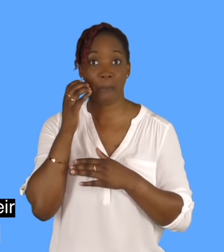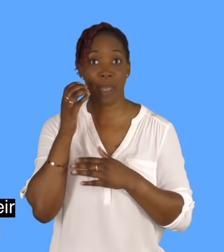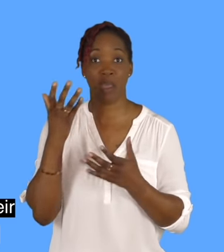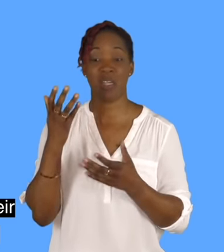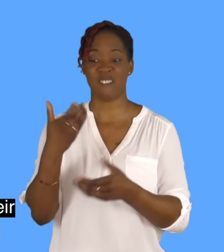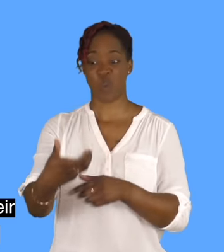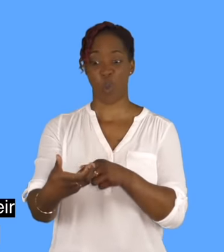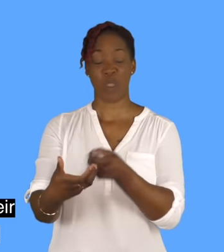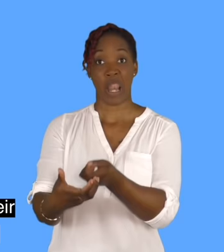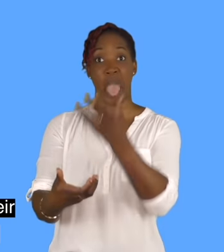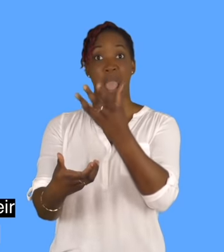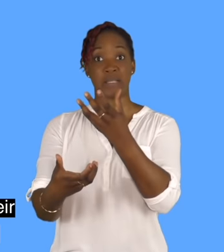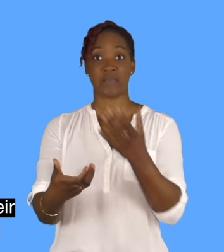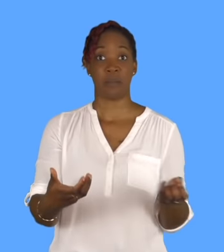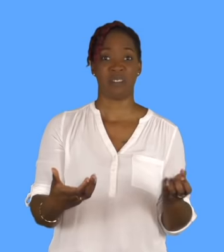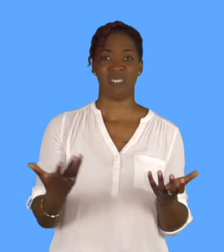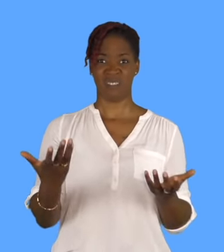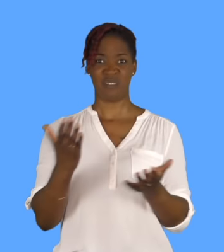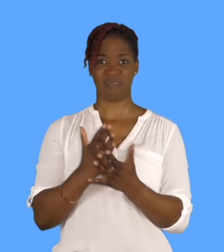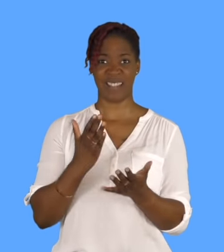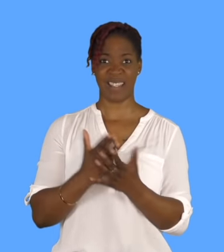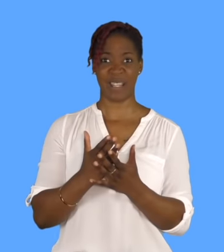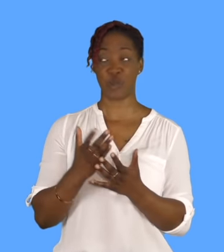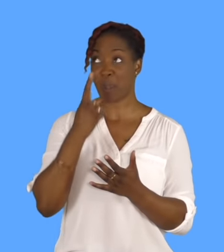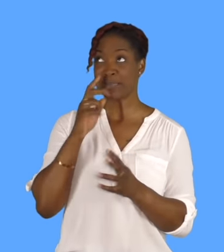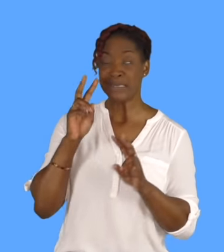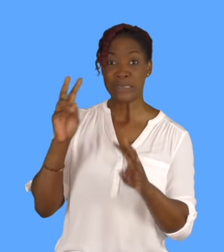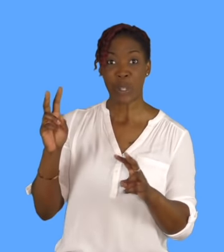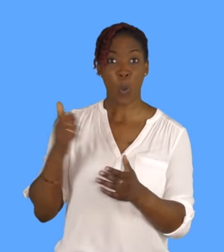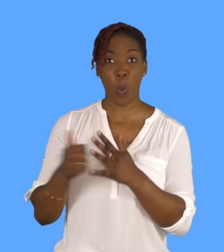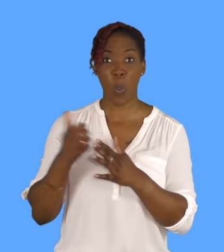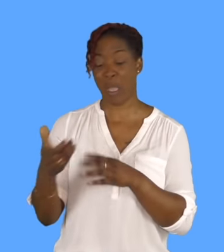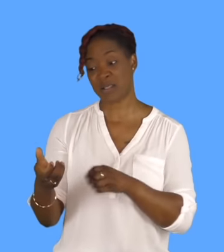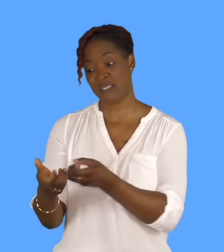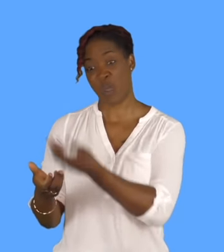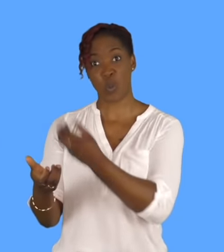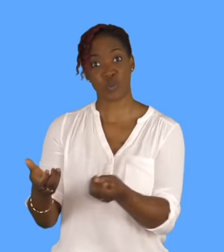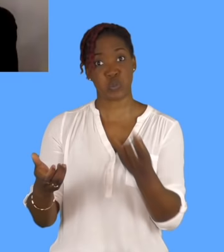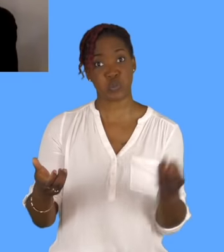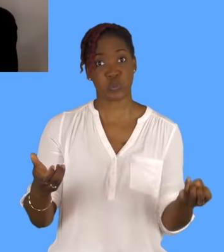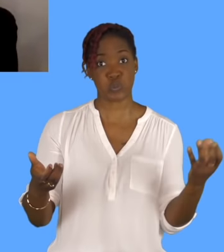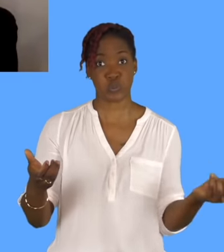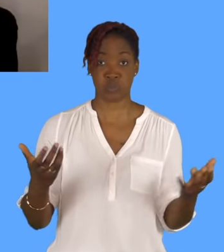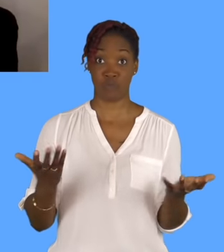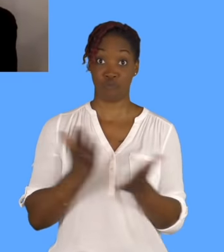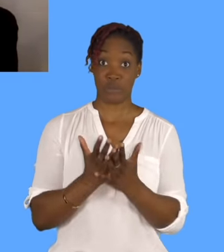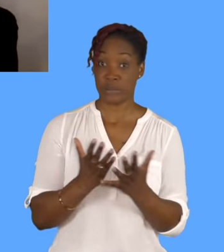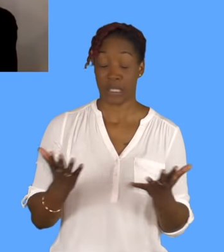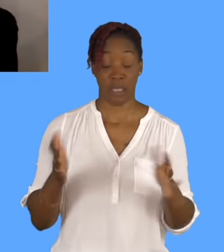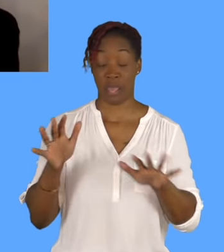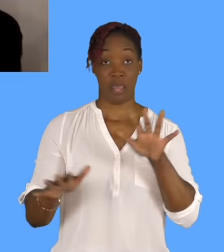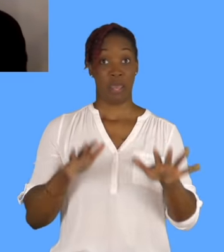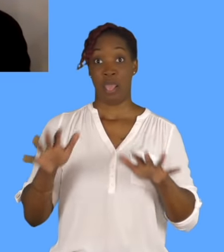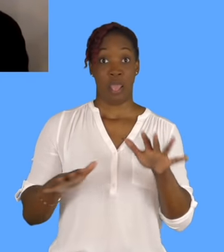card uppers that are always on in India. So, it's the same thing, you know, the phone lights are on and it's just, I find it very